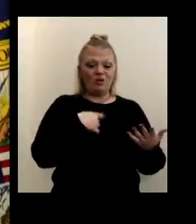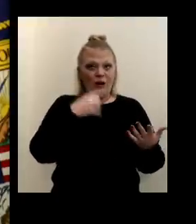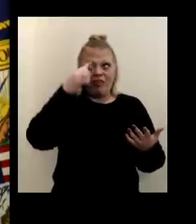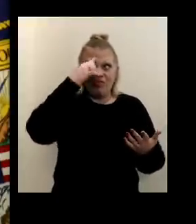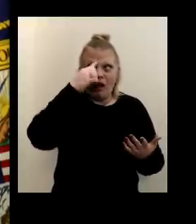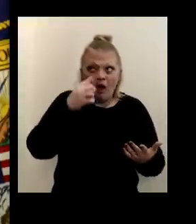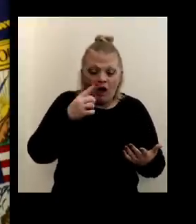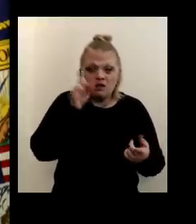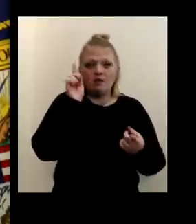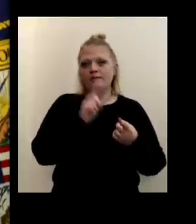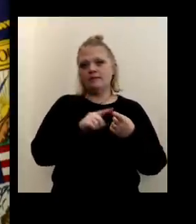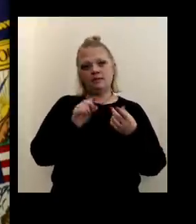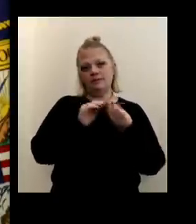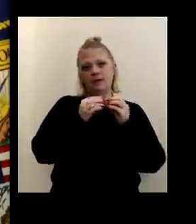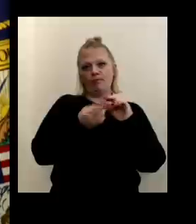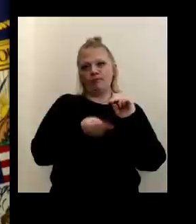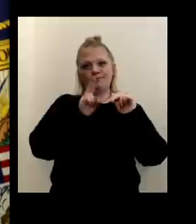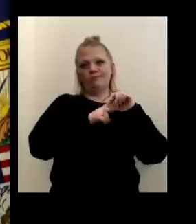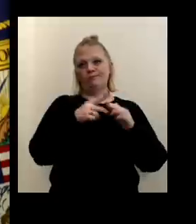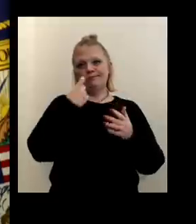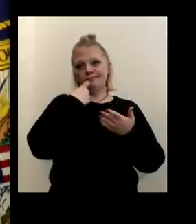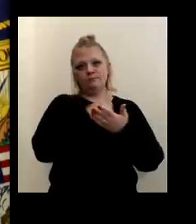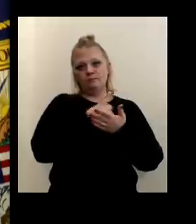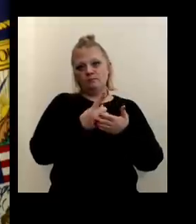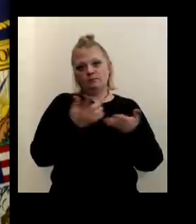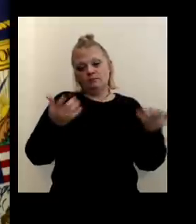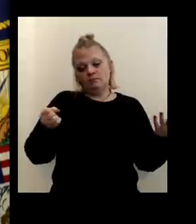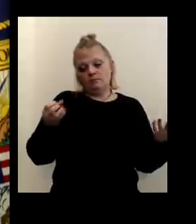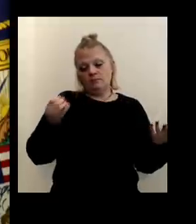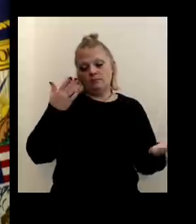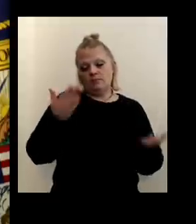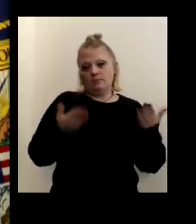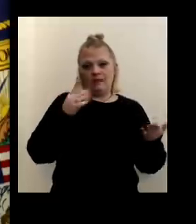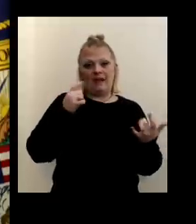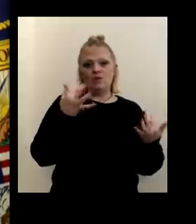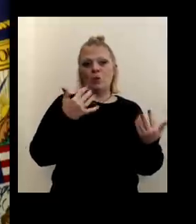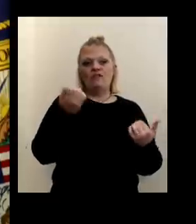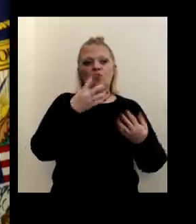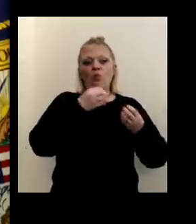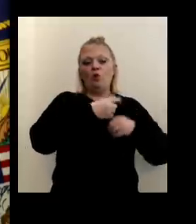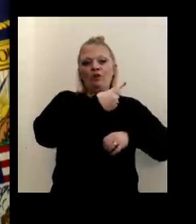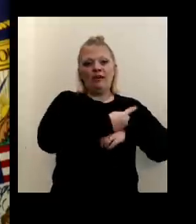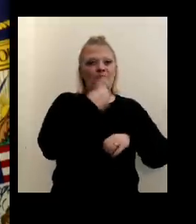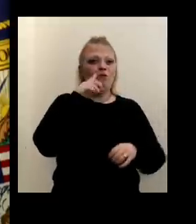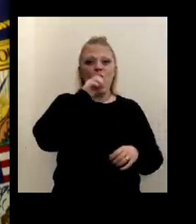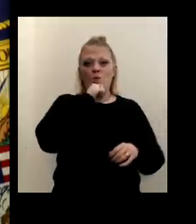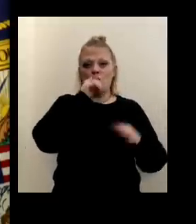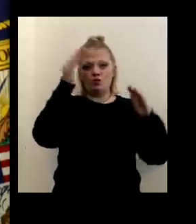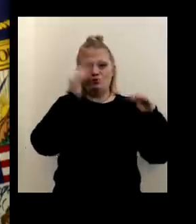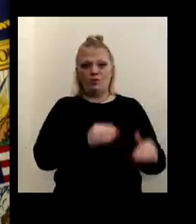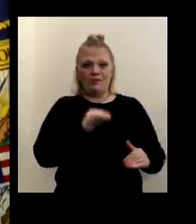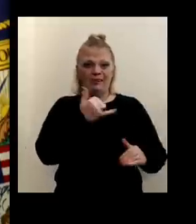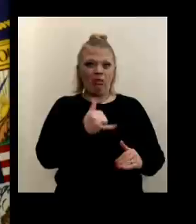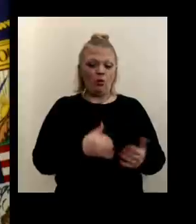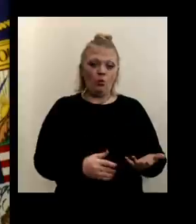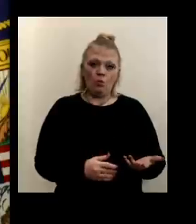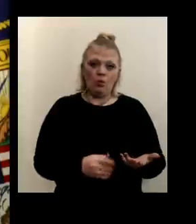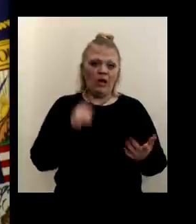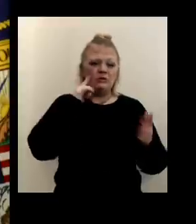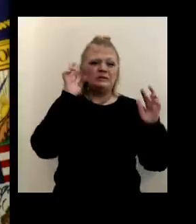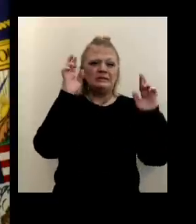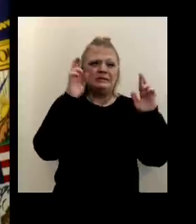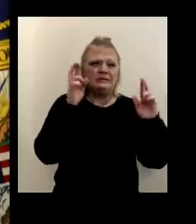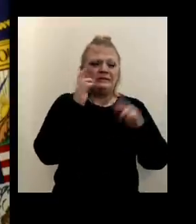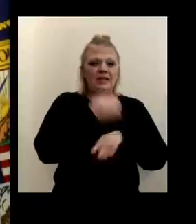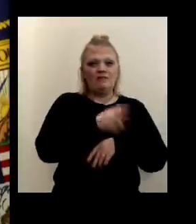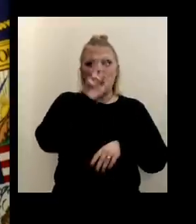that until our numbers went up for the last week. Uh, so maybe we're going to have to wait a few more days for the orange zone to go to a yellow zone. I was hopeful after